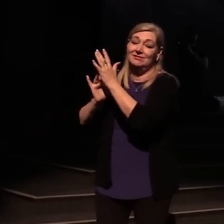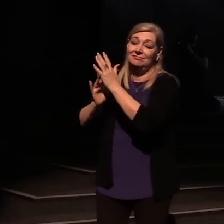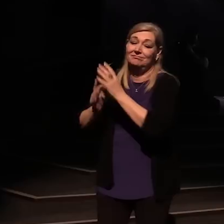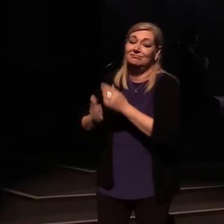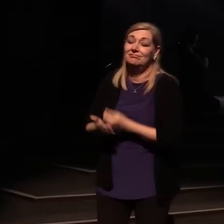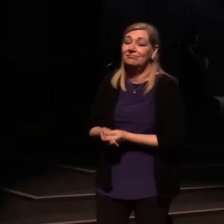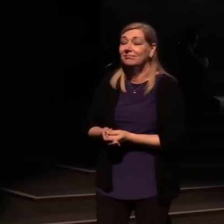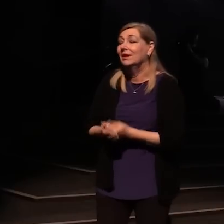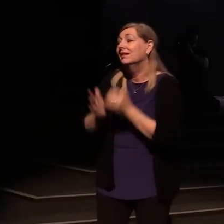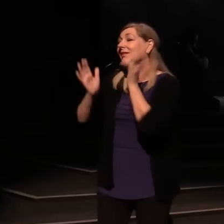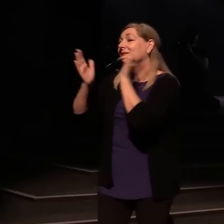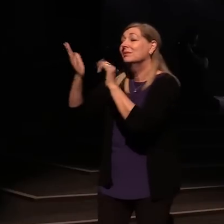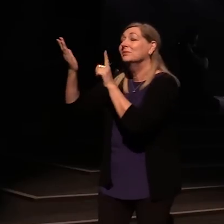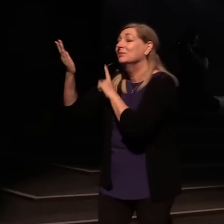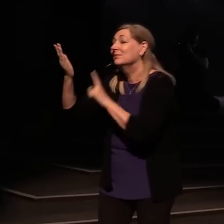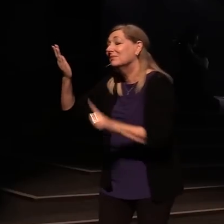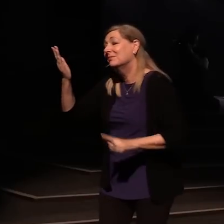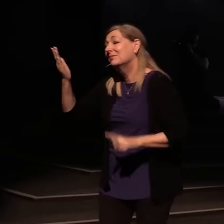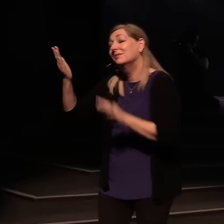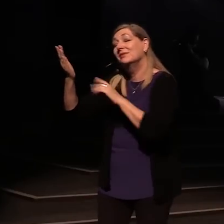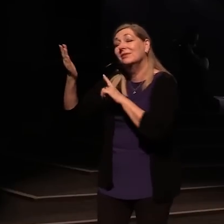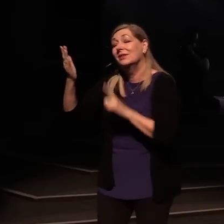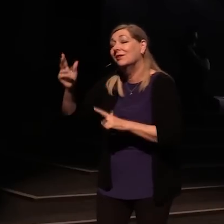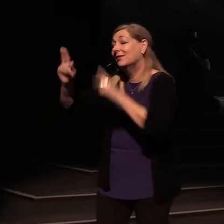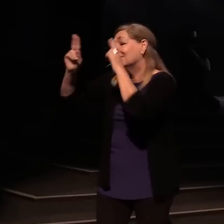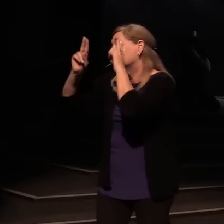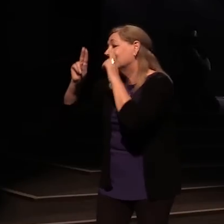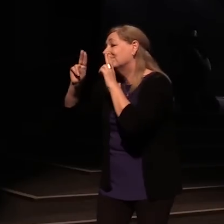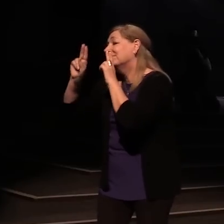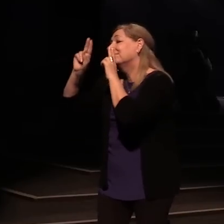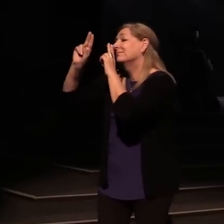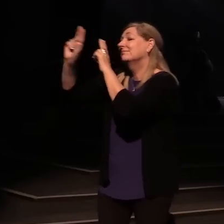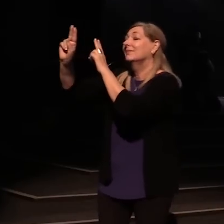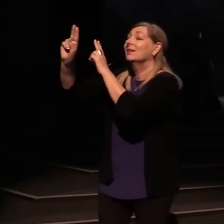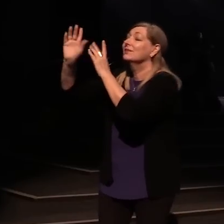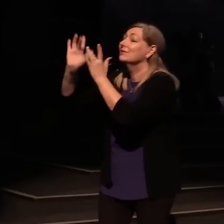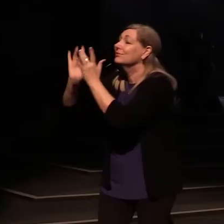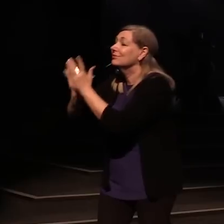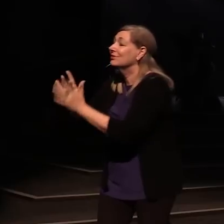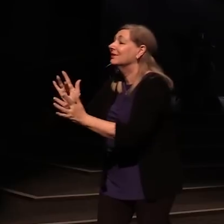The Lord of Lords is named Jesus